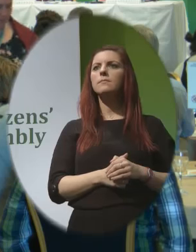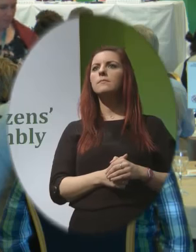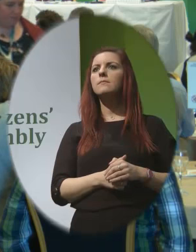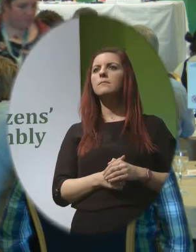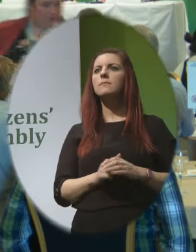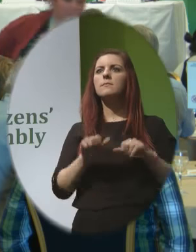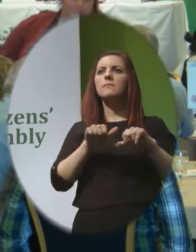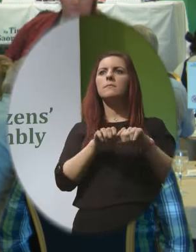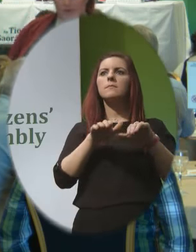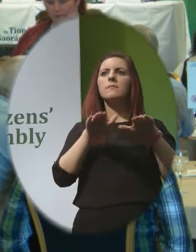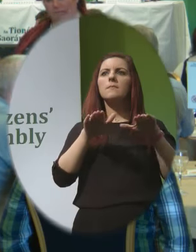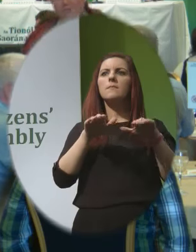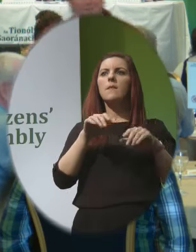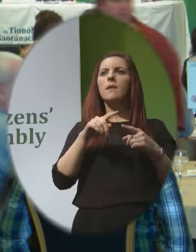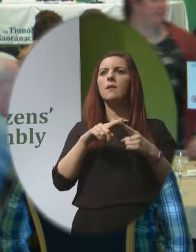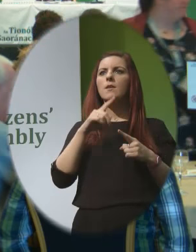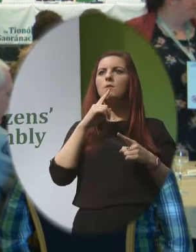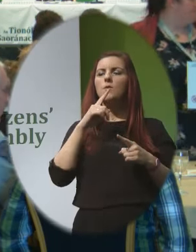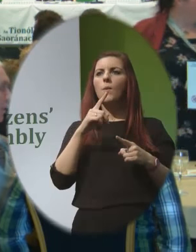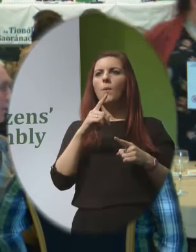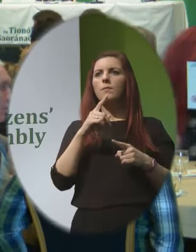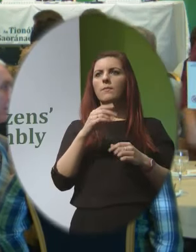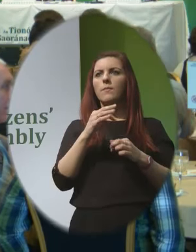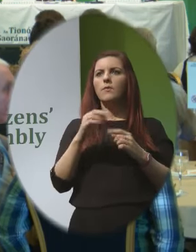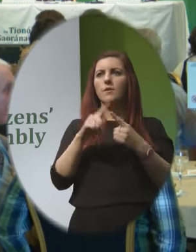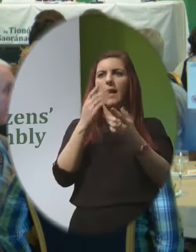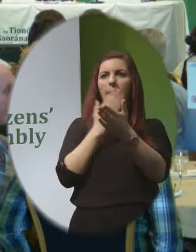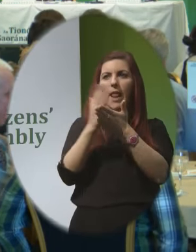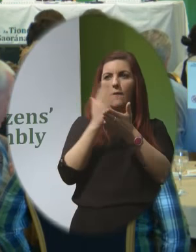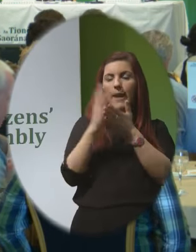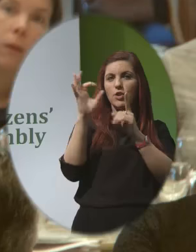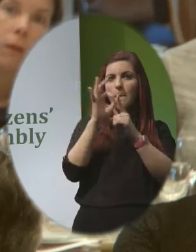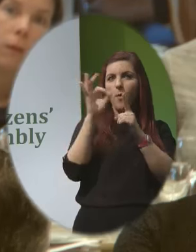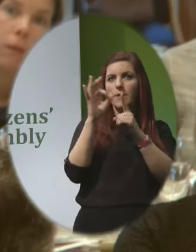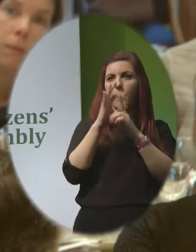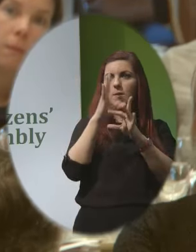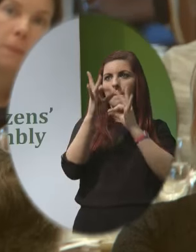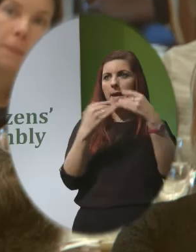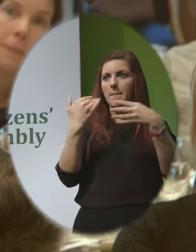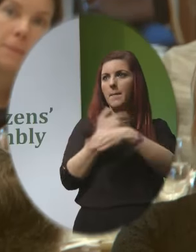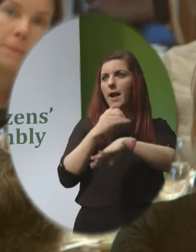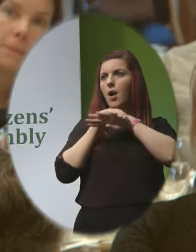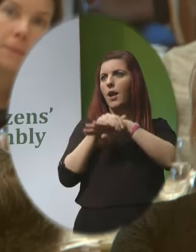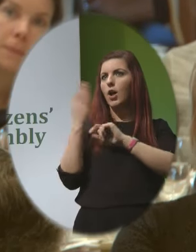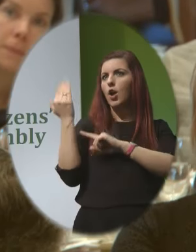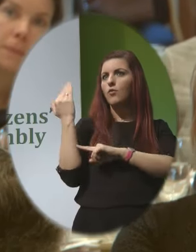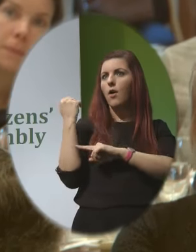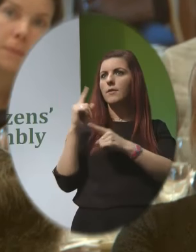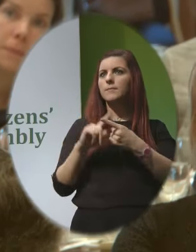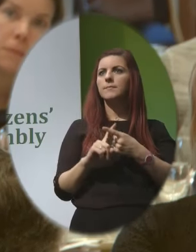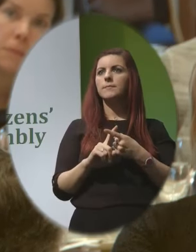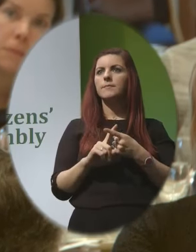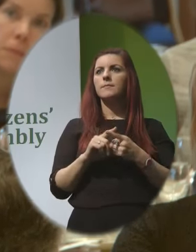Hi, this is to Family and Life It's just a clarification of a point made by my colleague BPAS